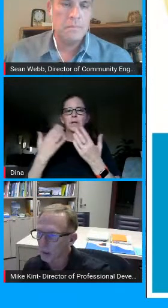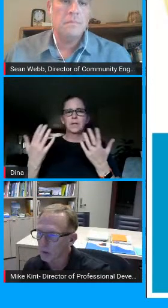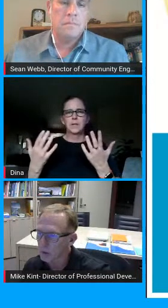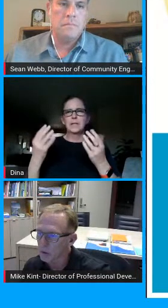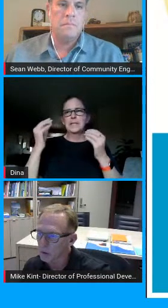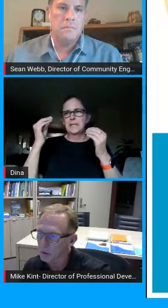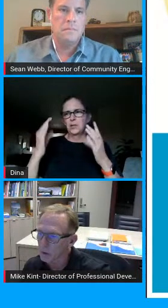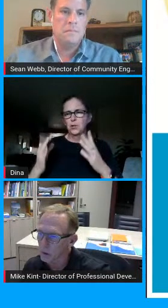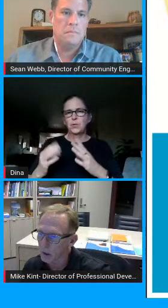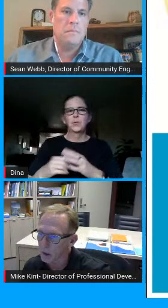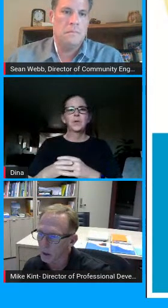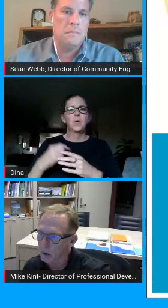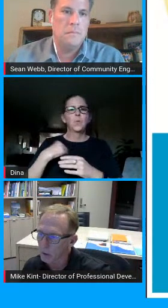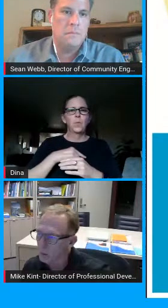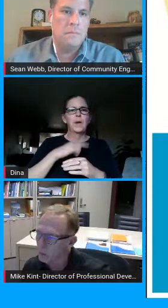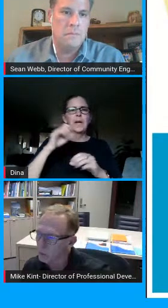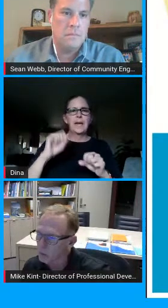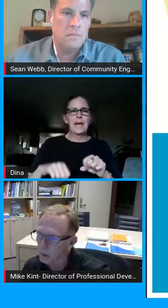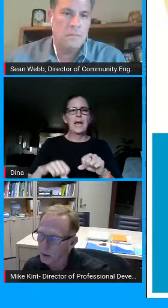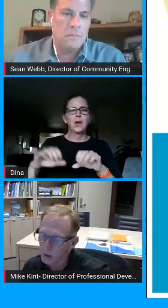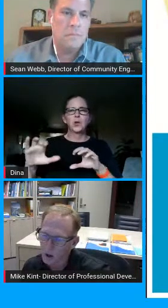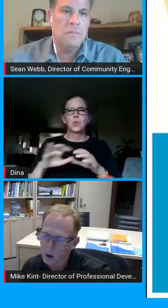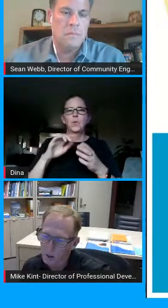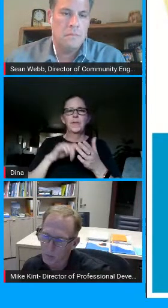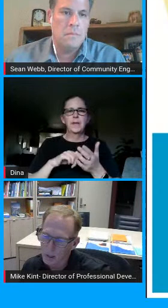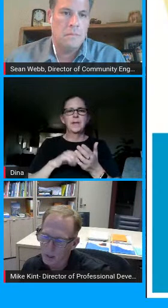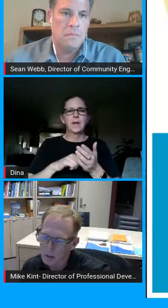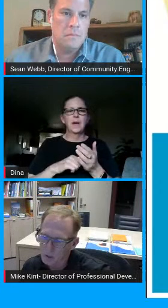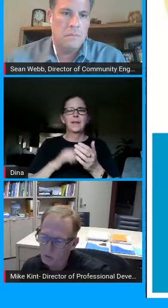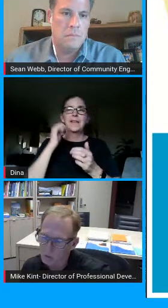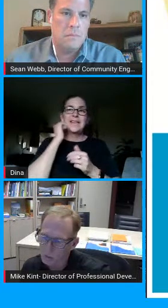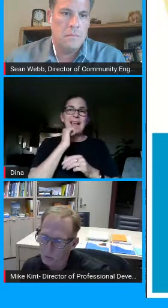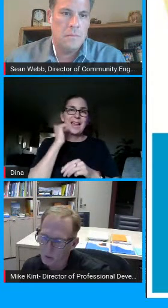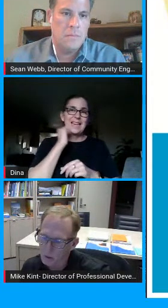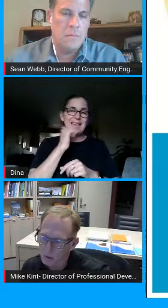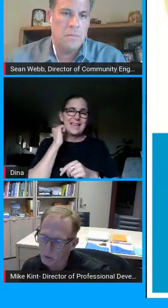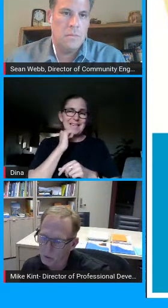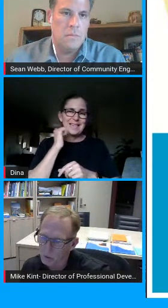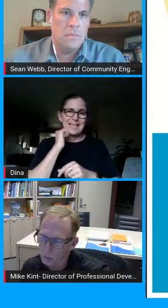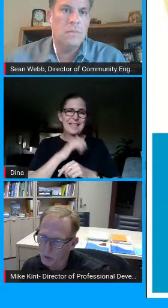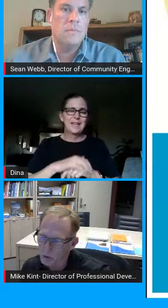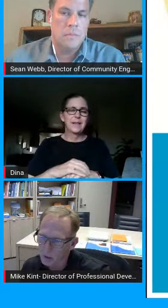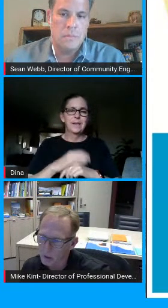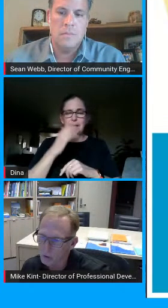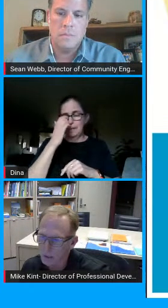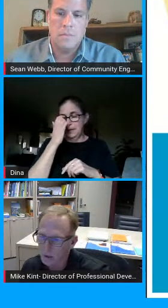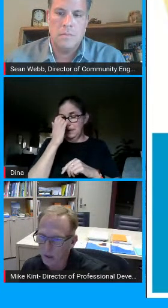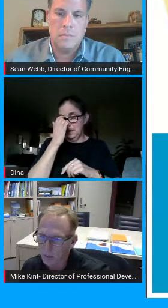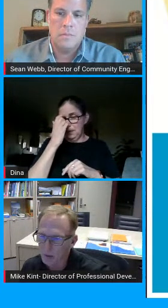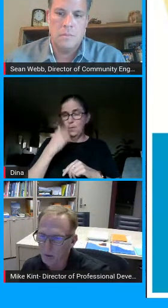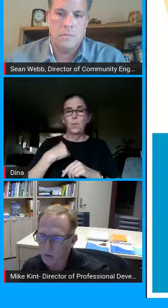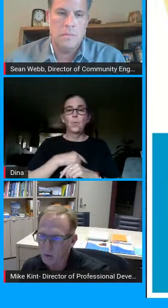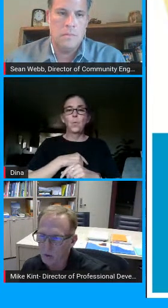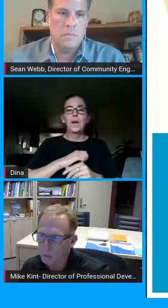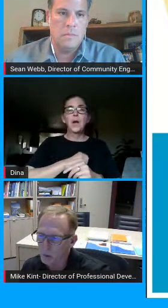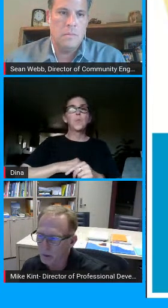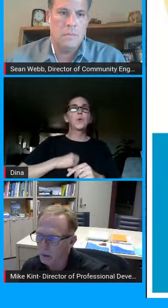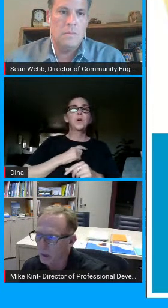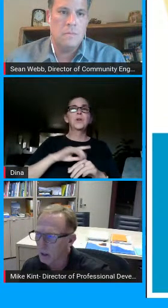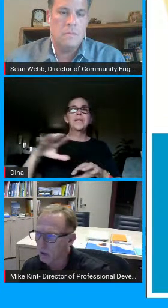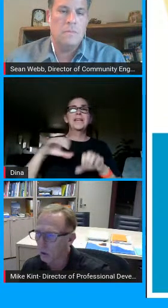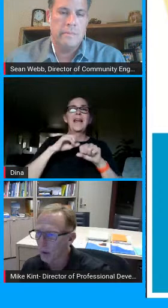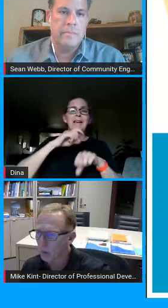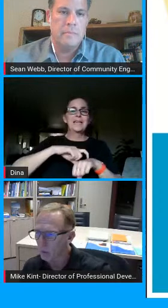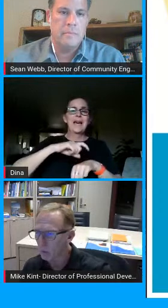just know that we're going to continue to do this on an ongoing basis um and we just appreciate you taking time out of your schedule to